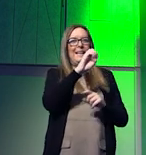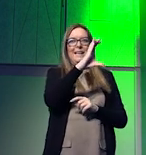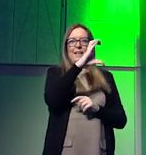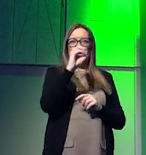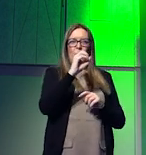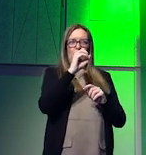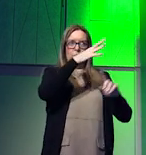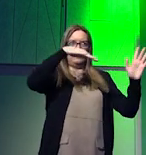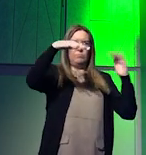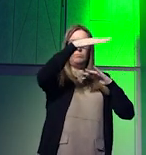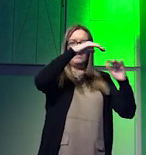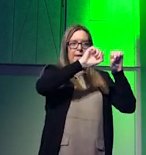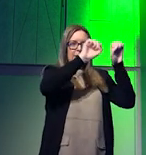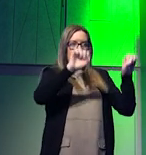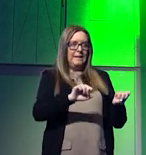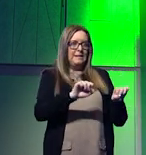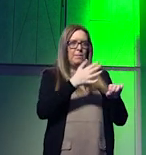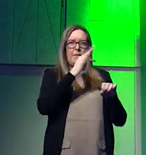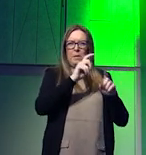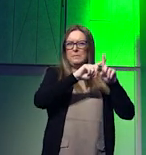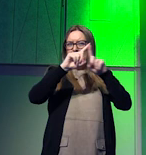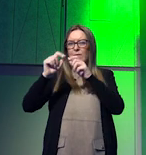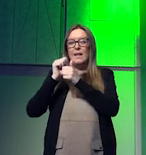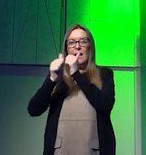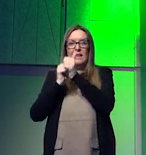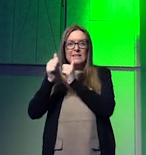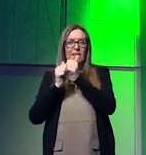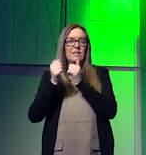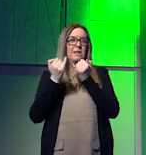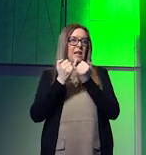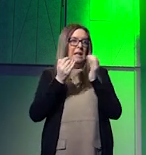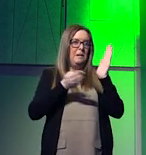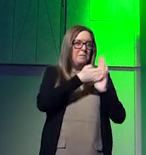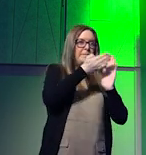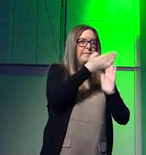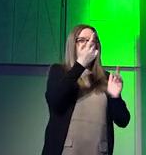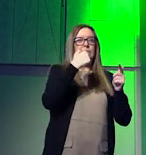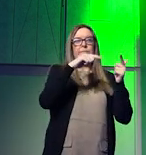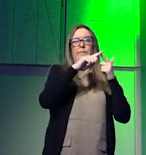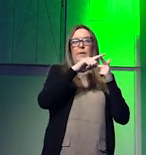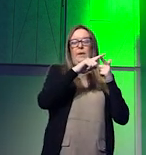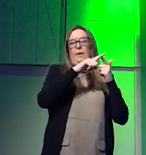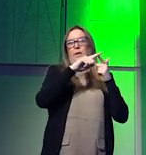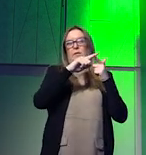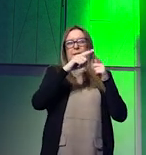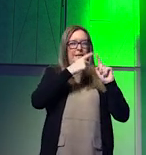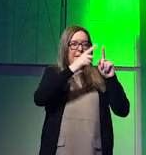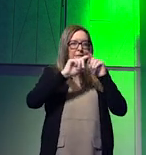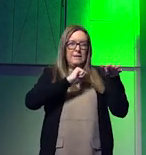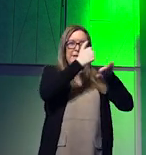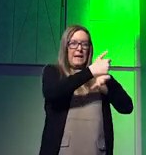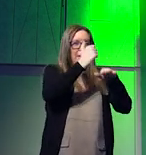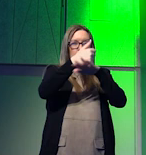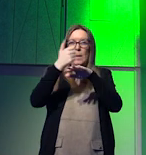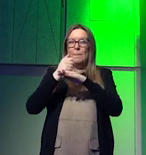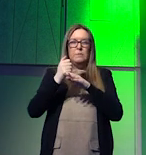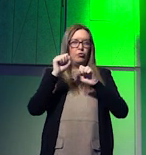anthropogenic activities such as industrialization urbanization and construction of infrastructures in